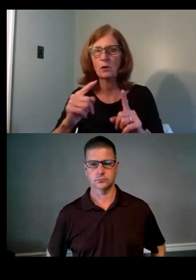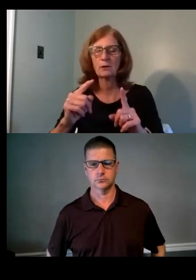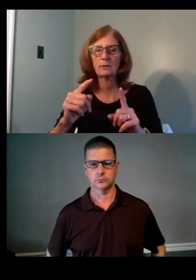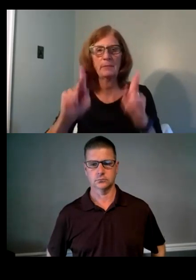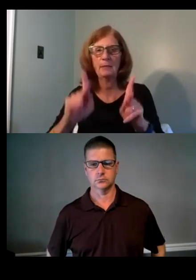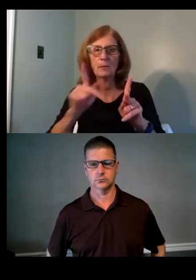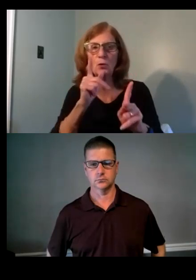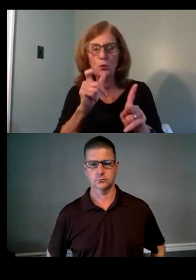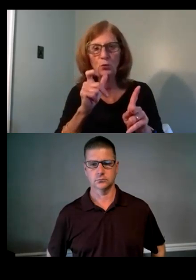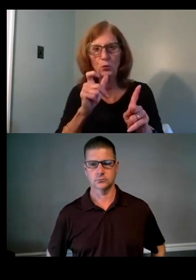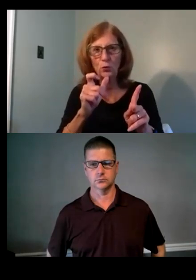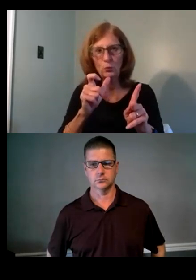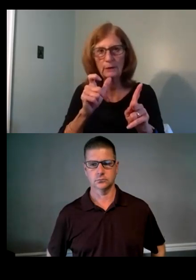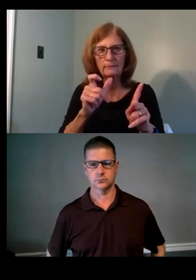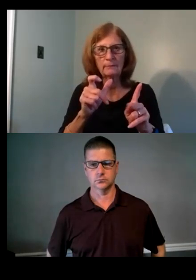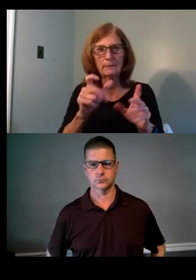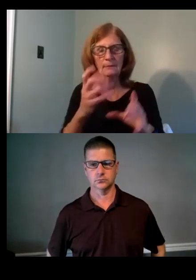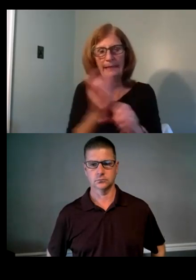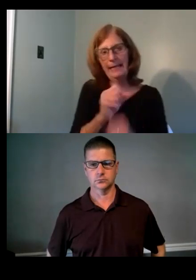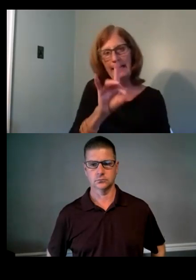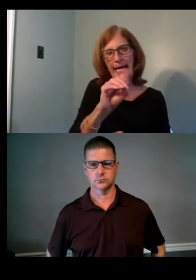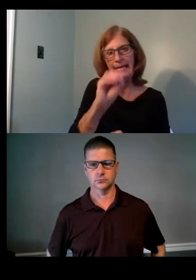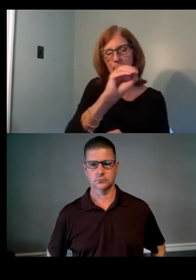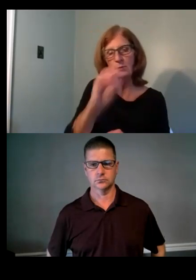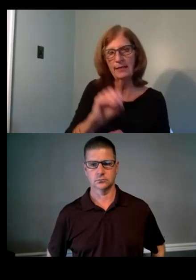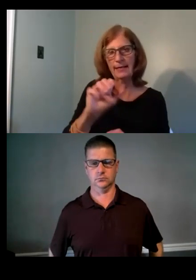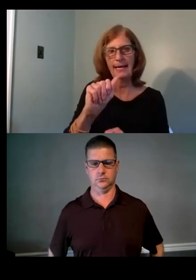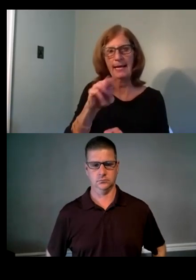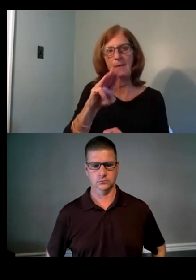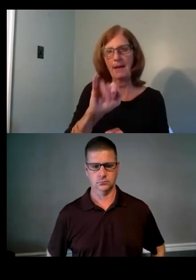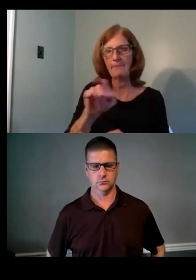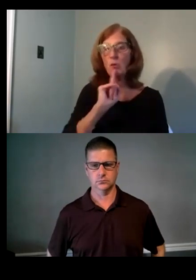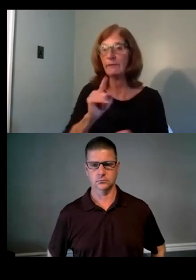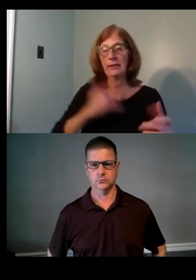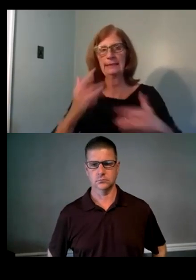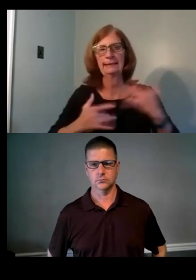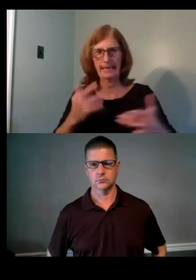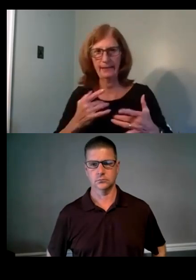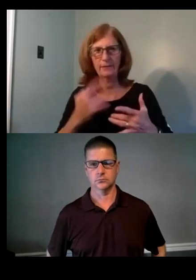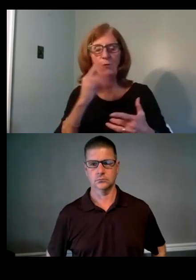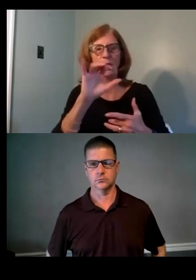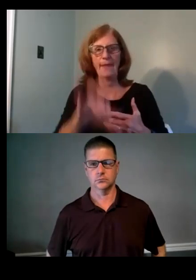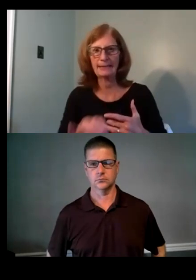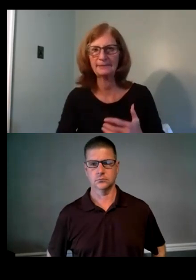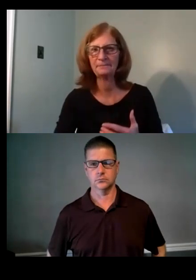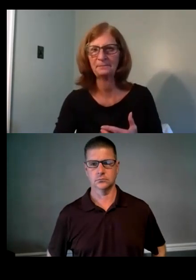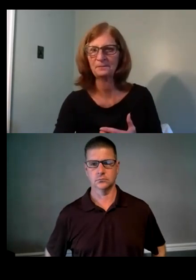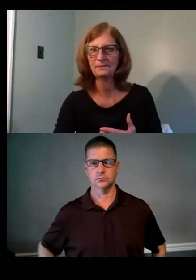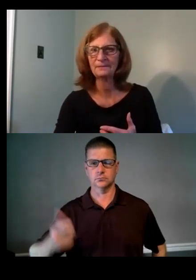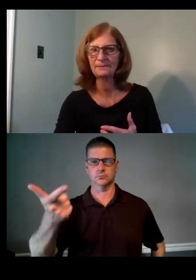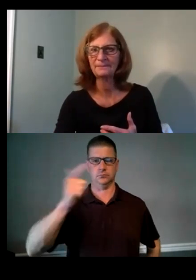at 80 percent AMI or less. So we're really excited to add that into the Hoff portfolio of programming.